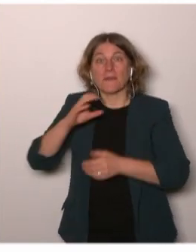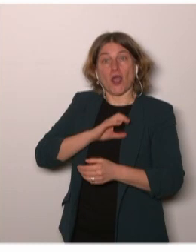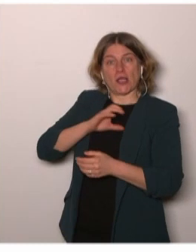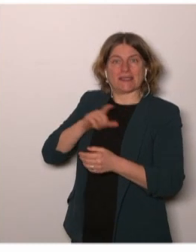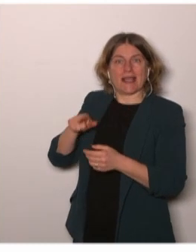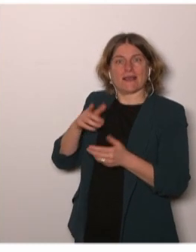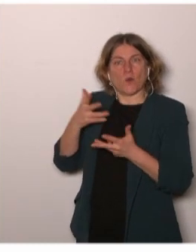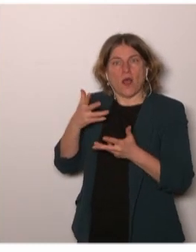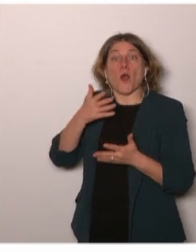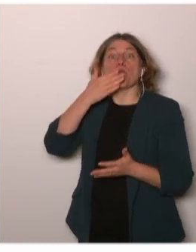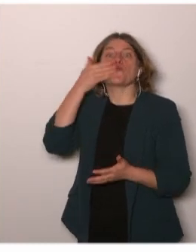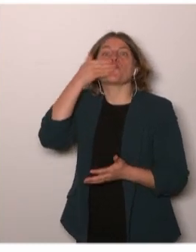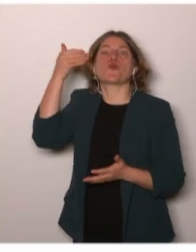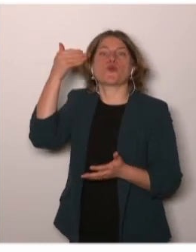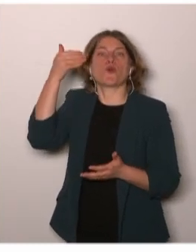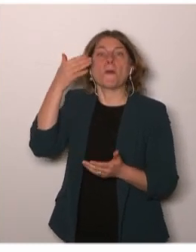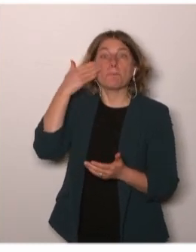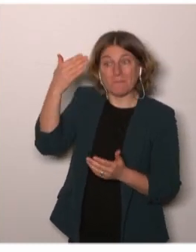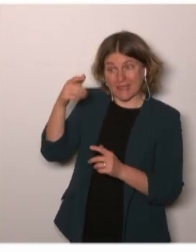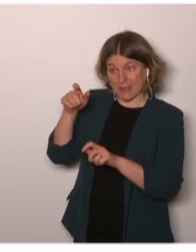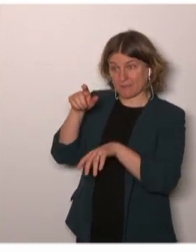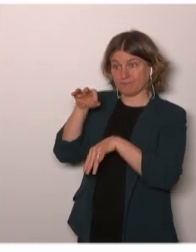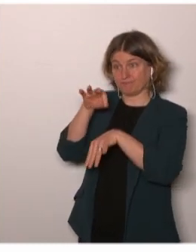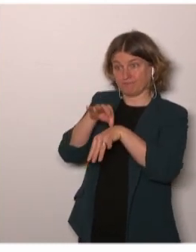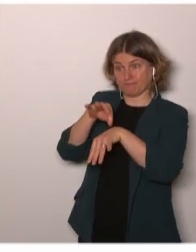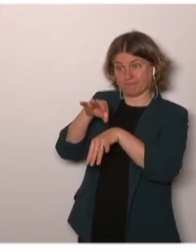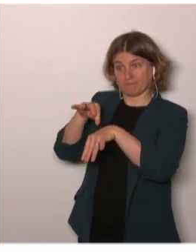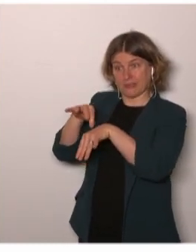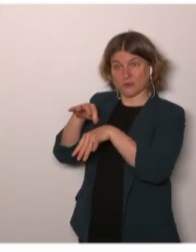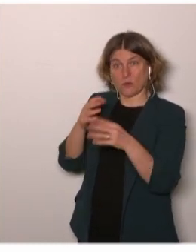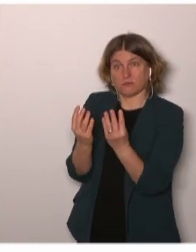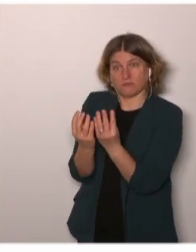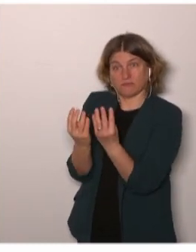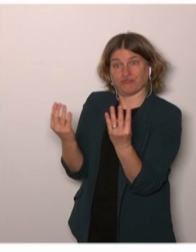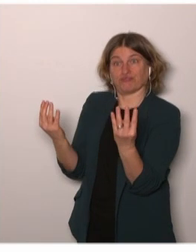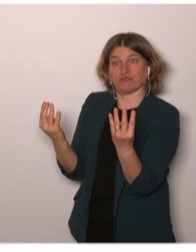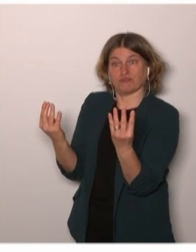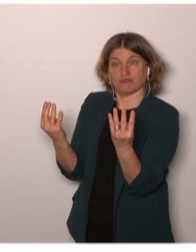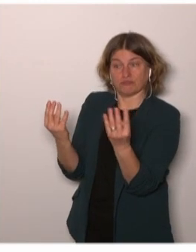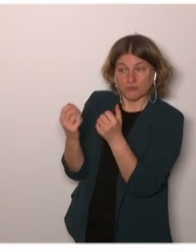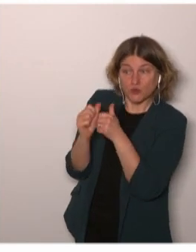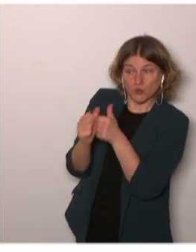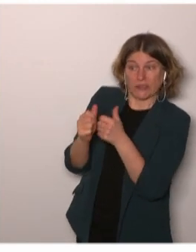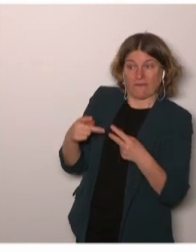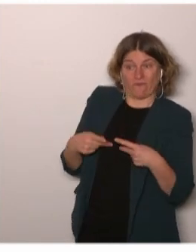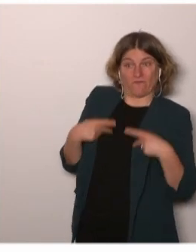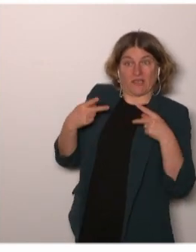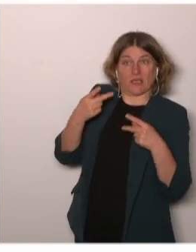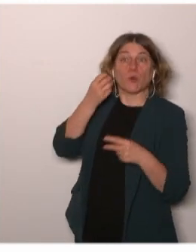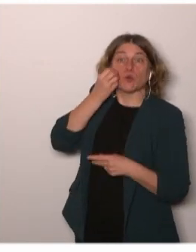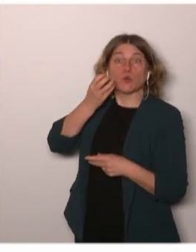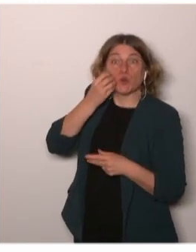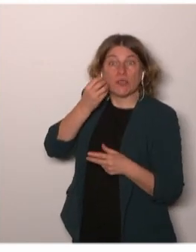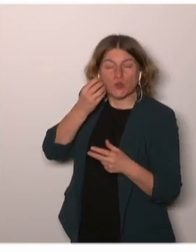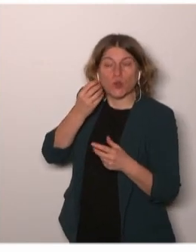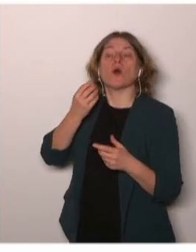patients in real life based on standard treatment would be bringing robustness to